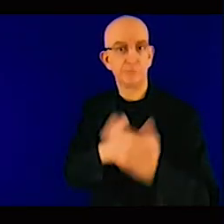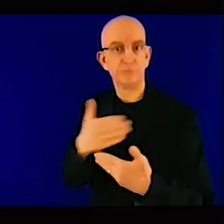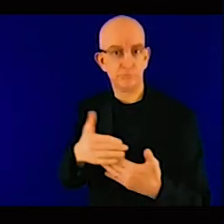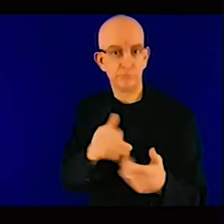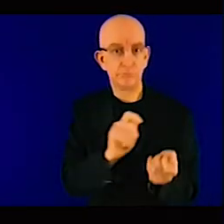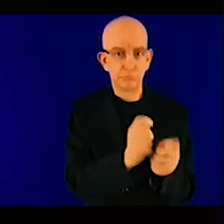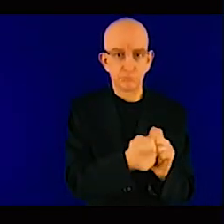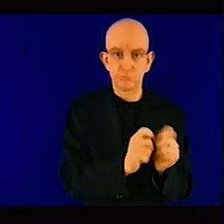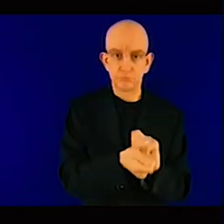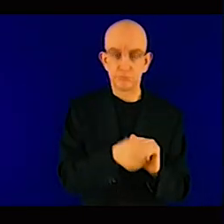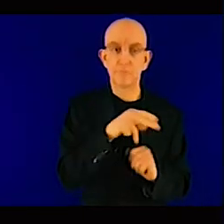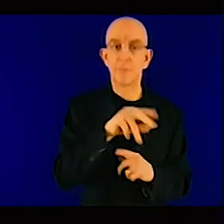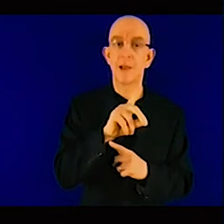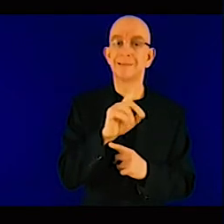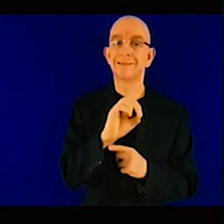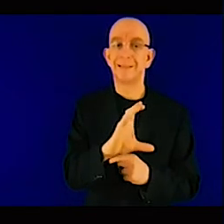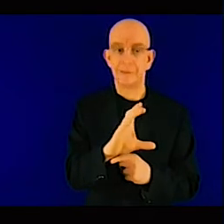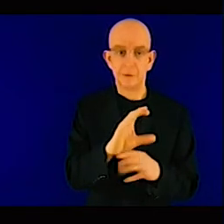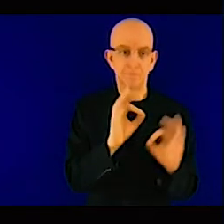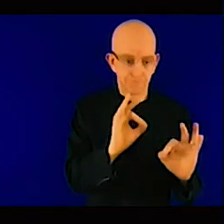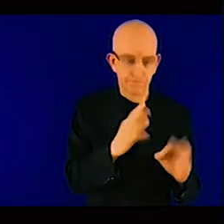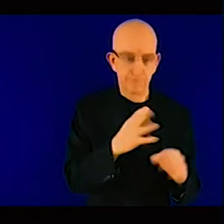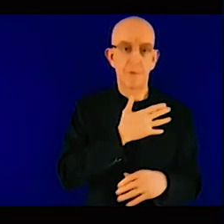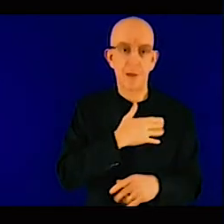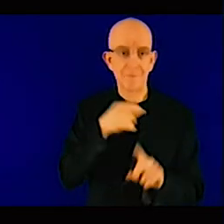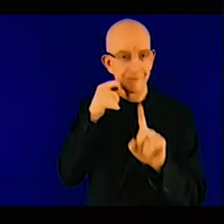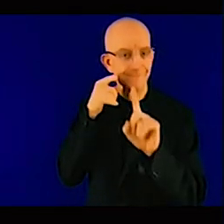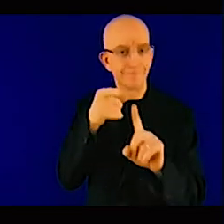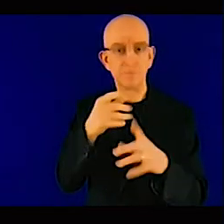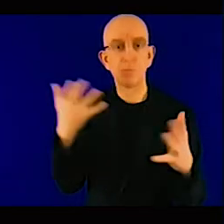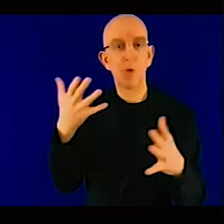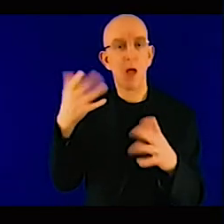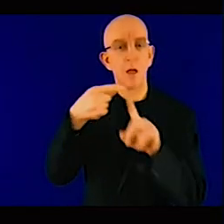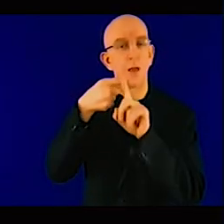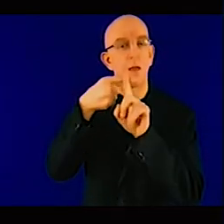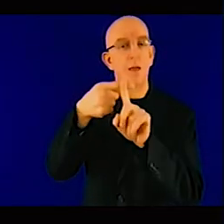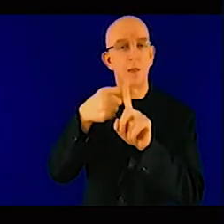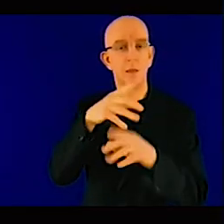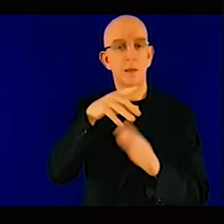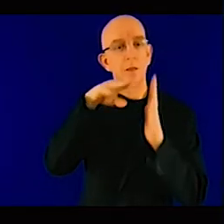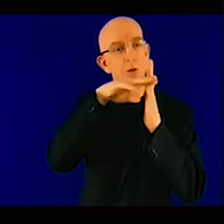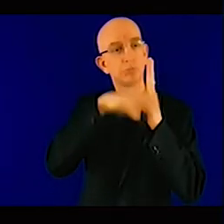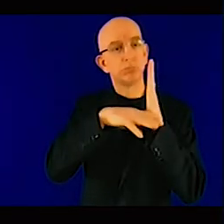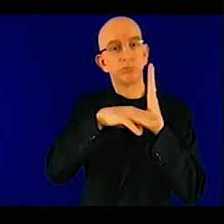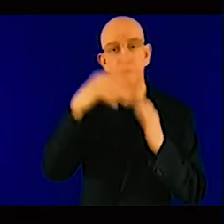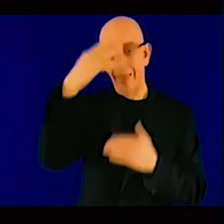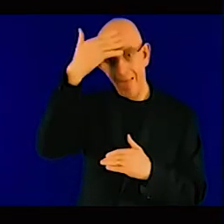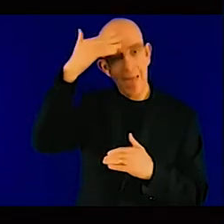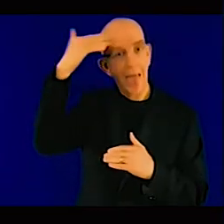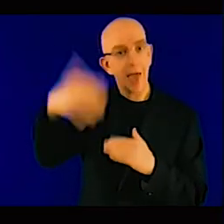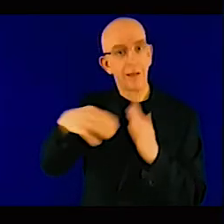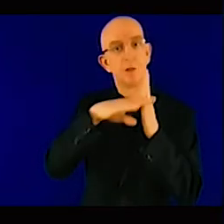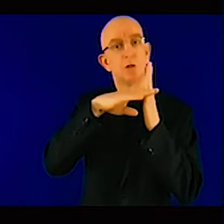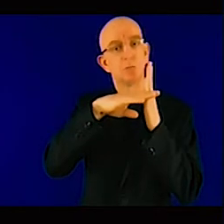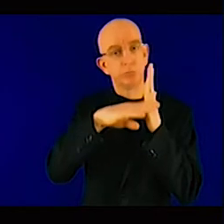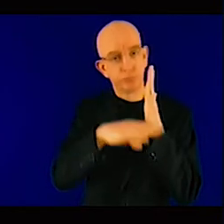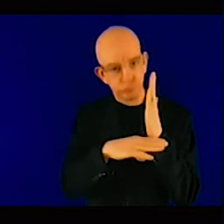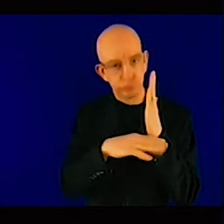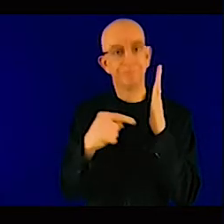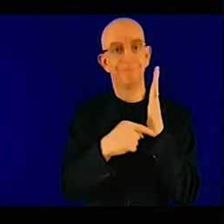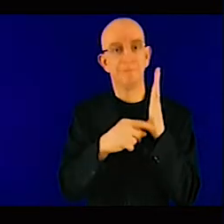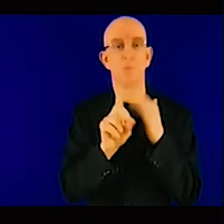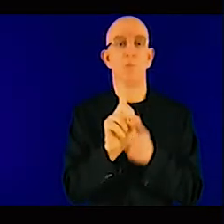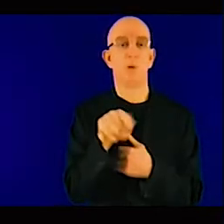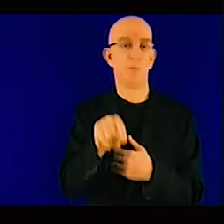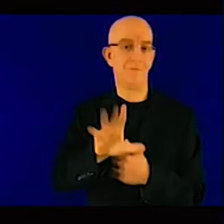to look at, uh, what are the priority sectors that have been highlighted in this NDC documents. It appears